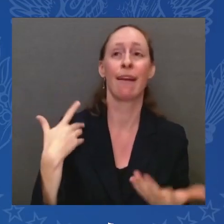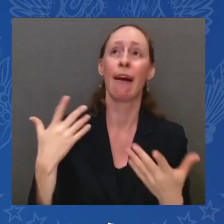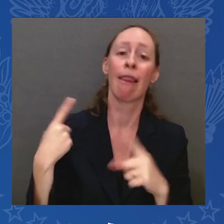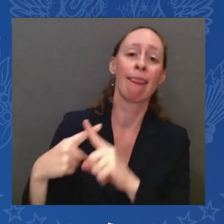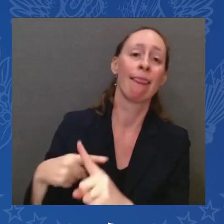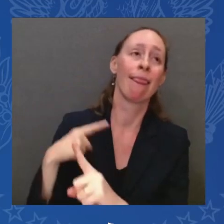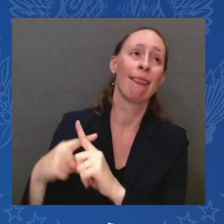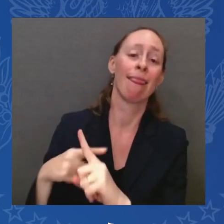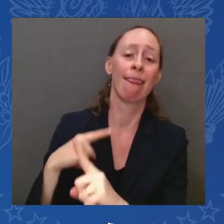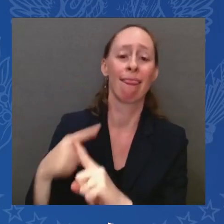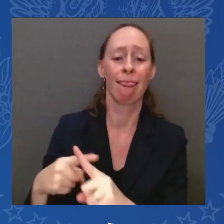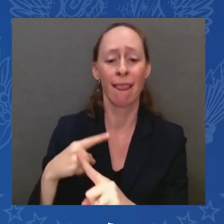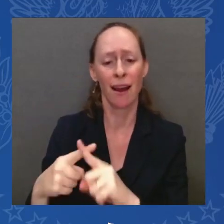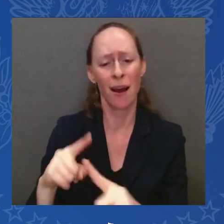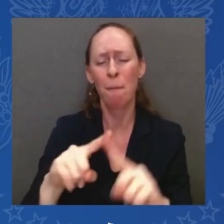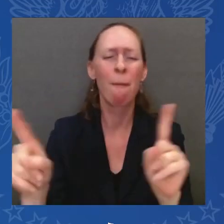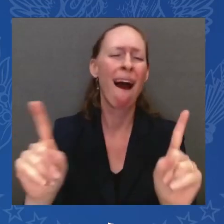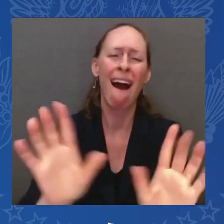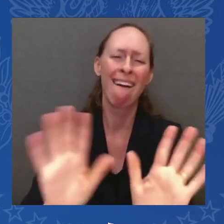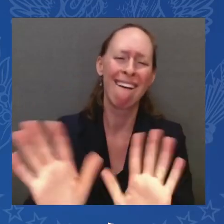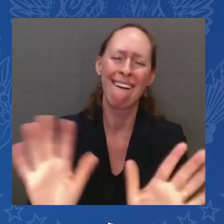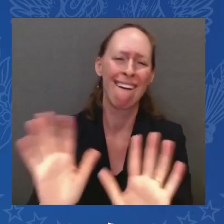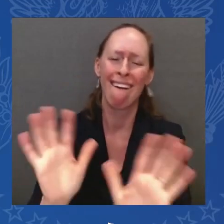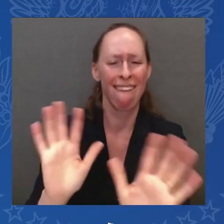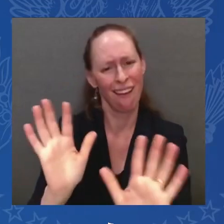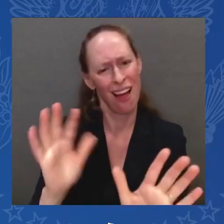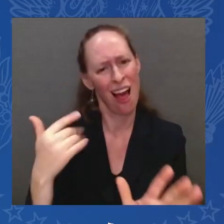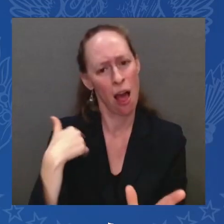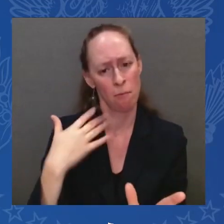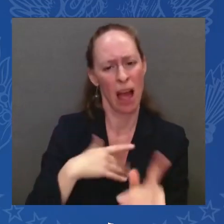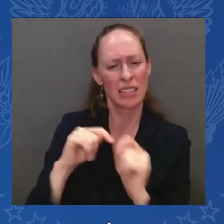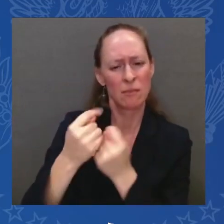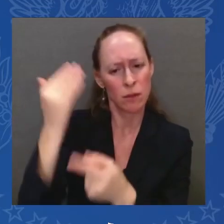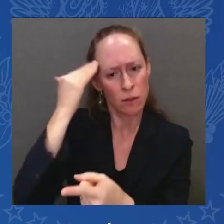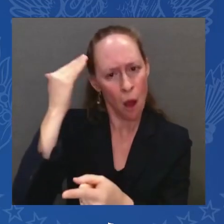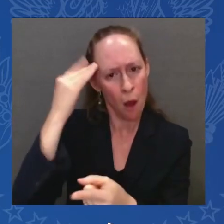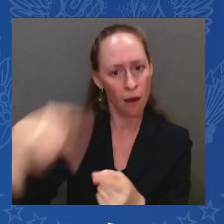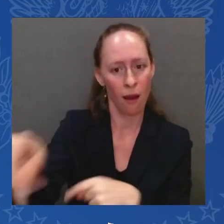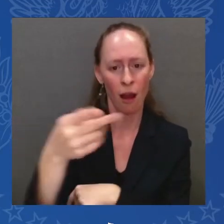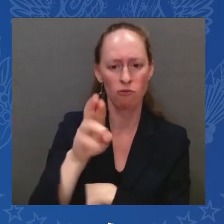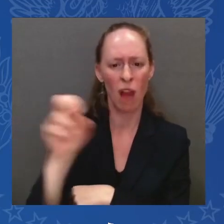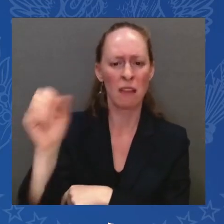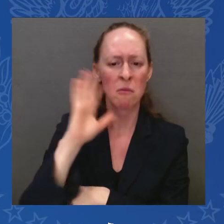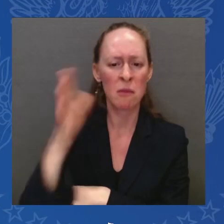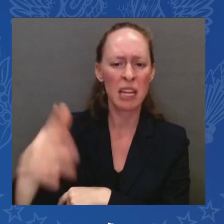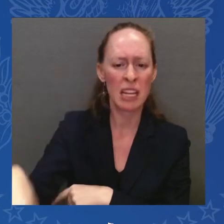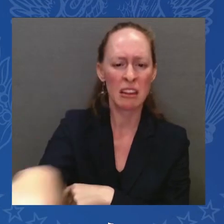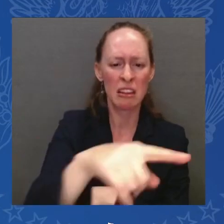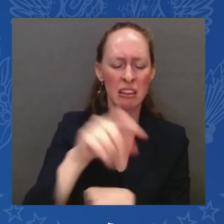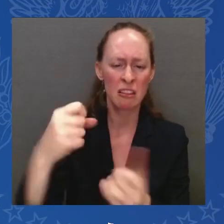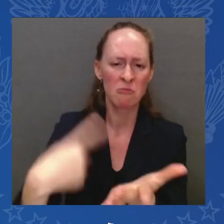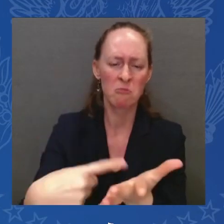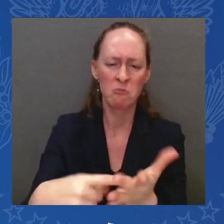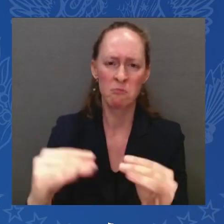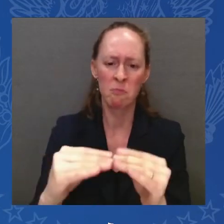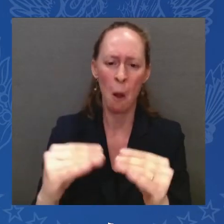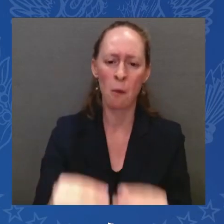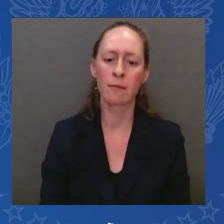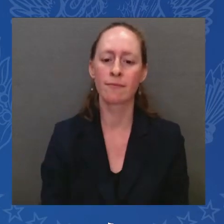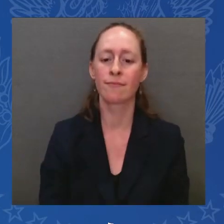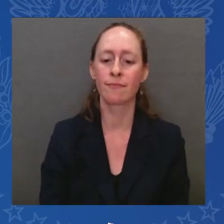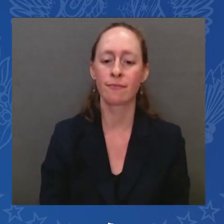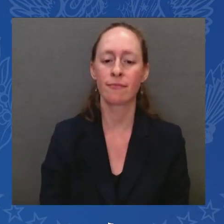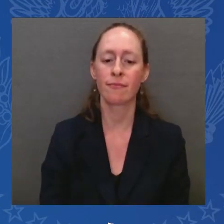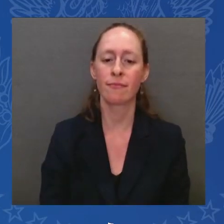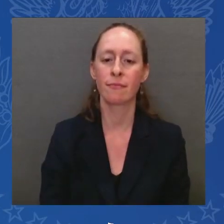knows when the press is gone, they'll talk more directly to you. But even then, they're not going to able to tell you all that